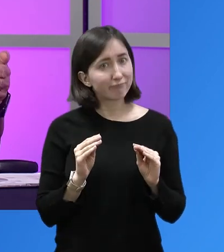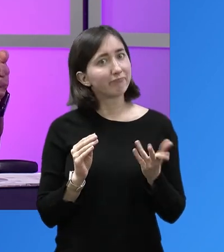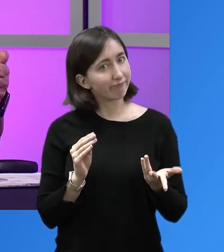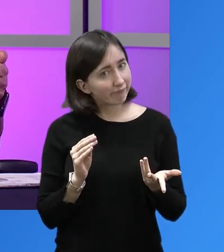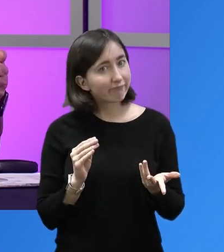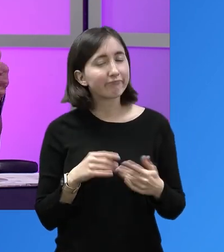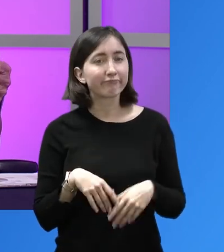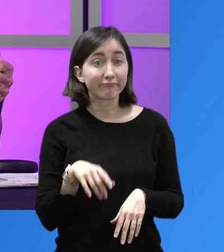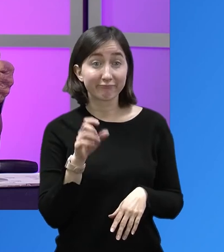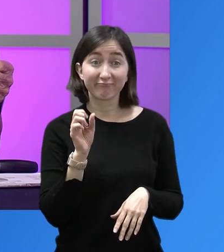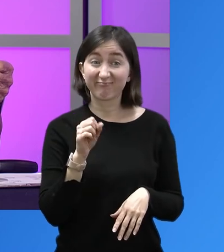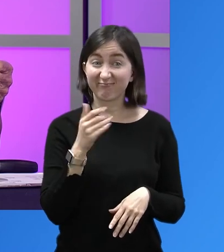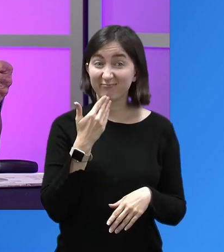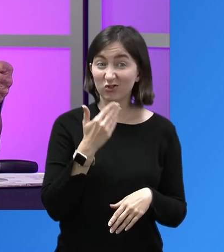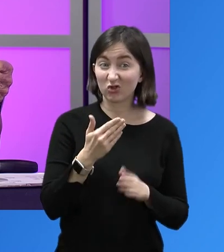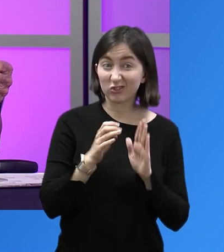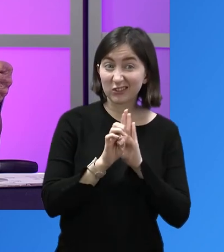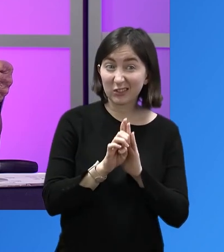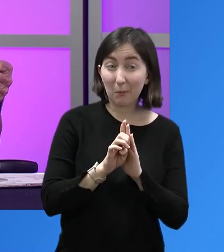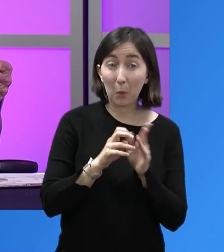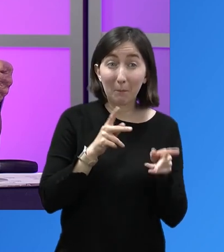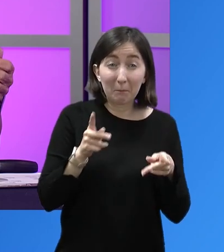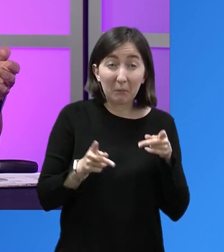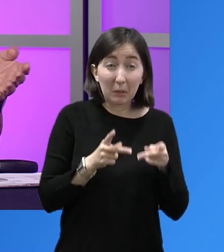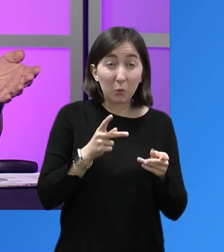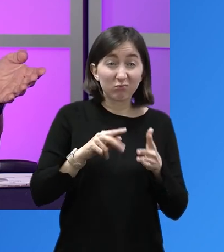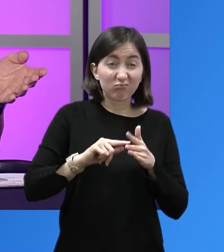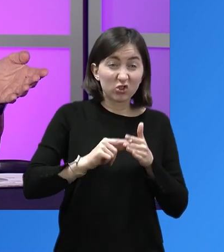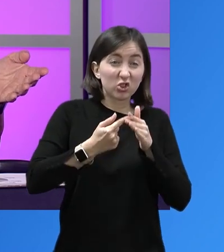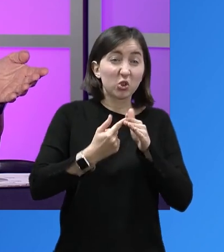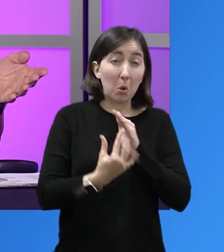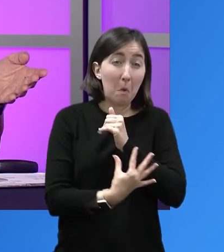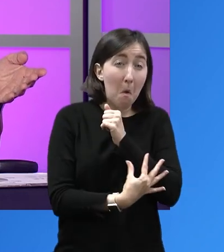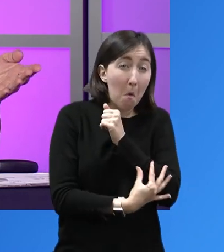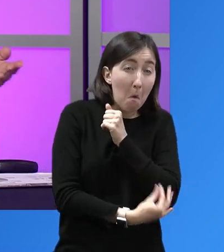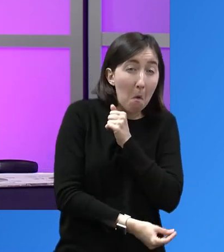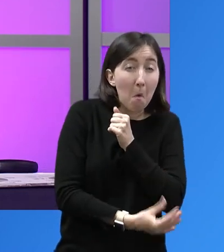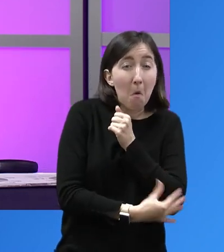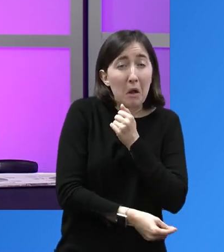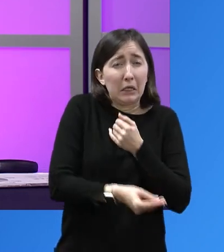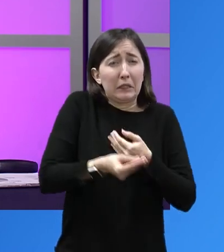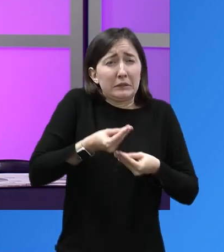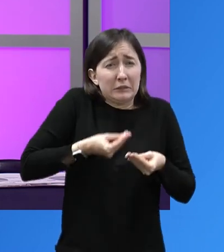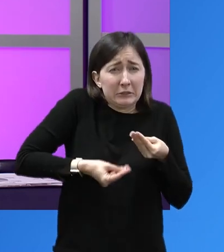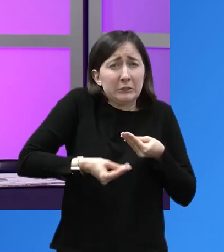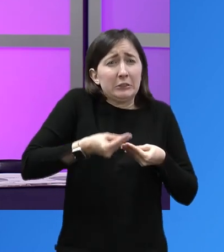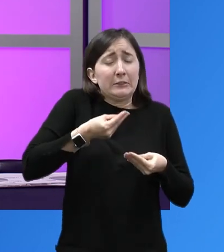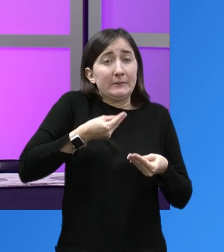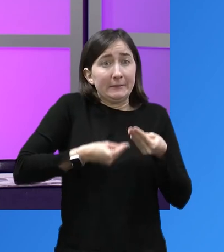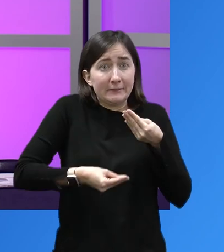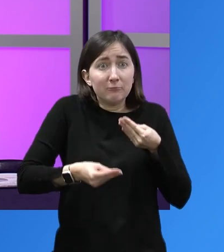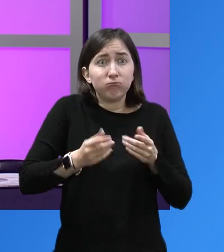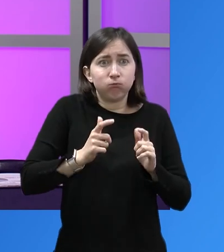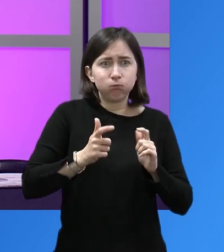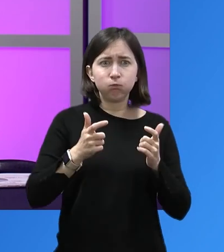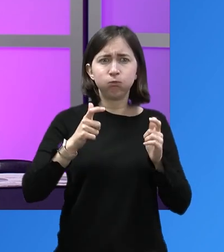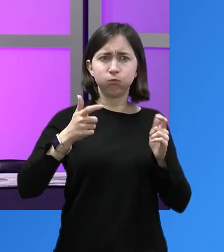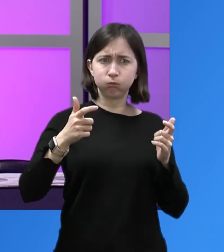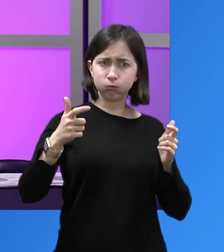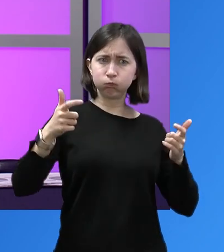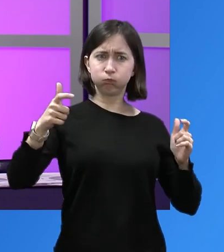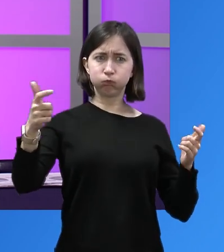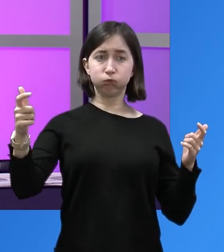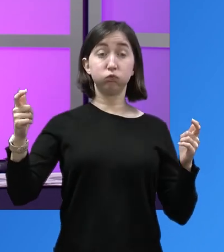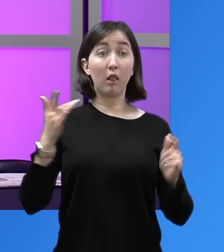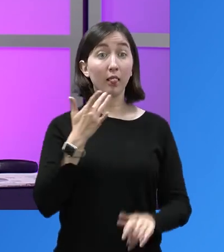real examples of people that have started with nothing and have created, you know, their legacy that they're going